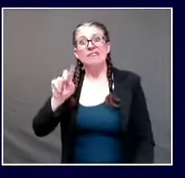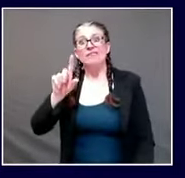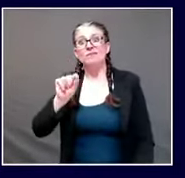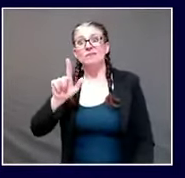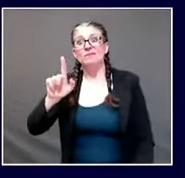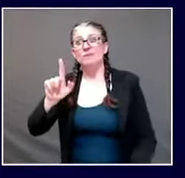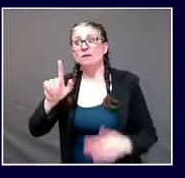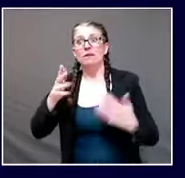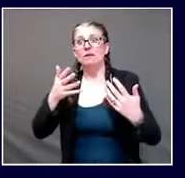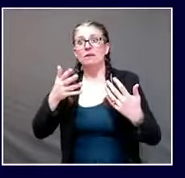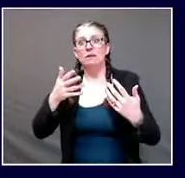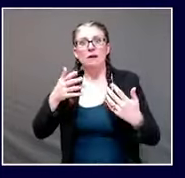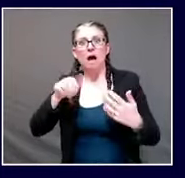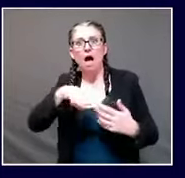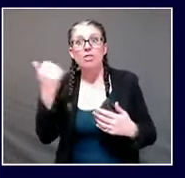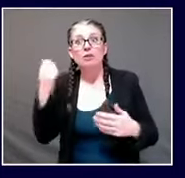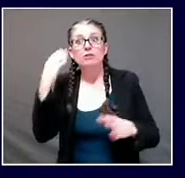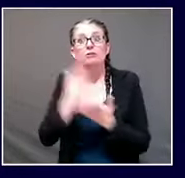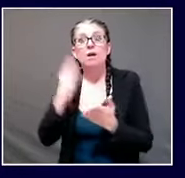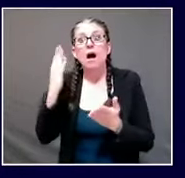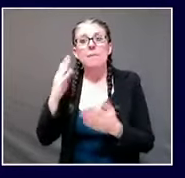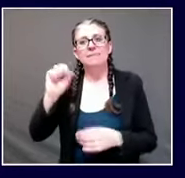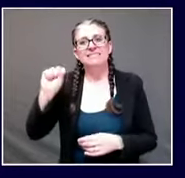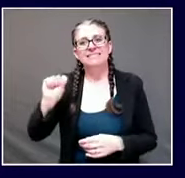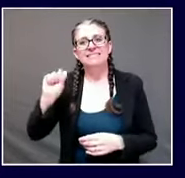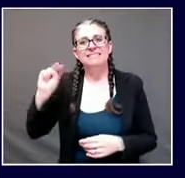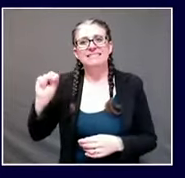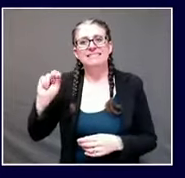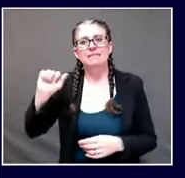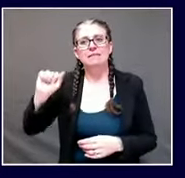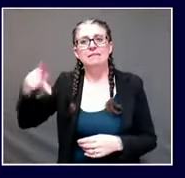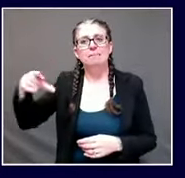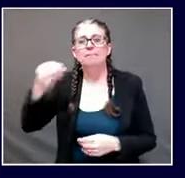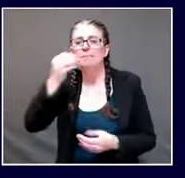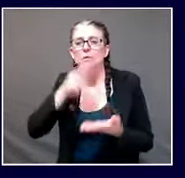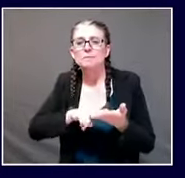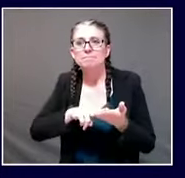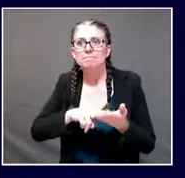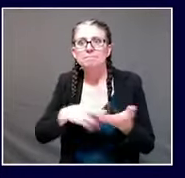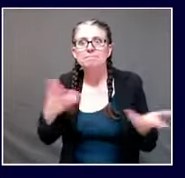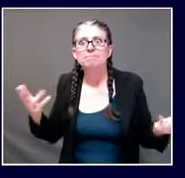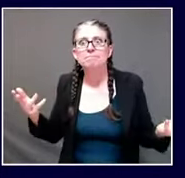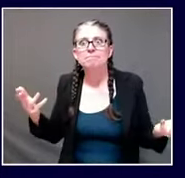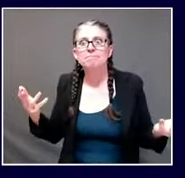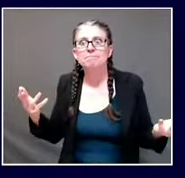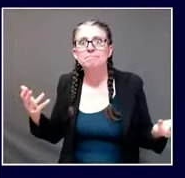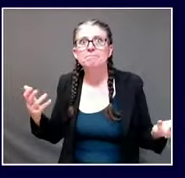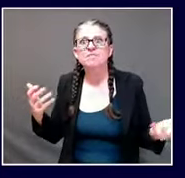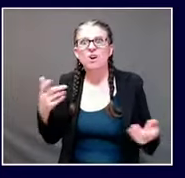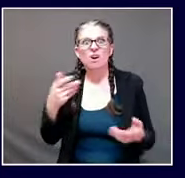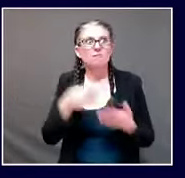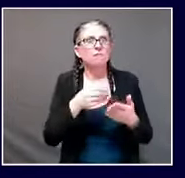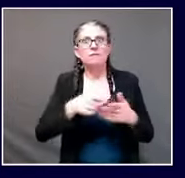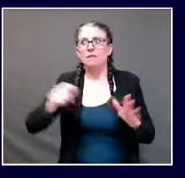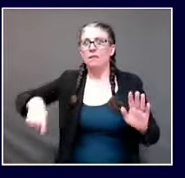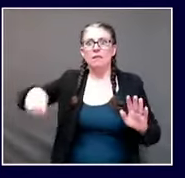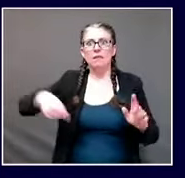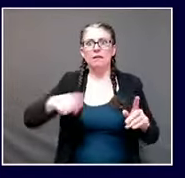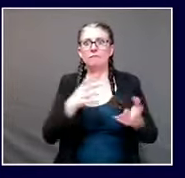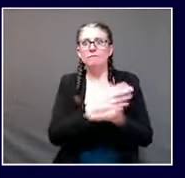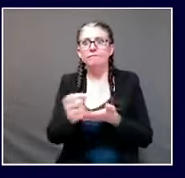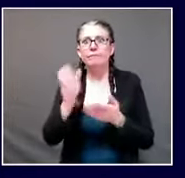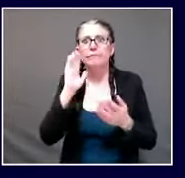the greater needs of children who don't have internet that we're trying to address um things that cost money